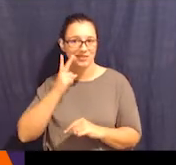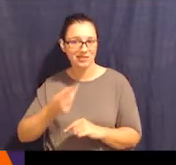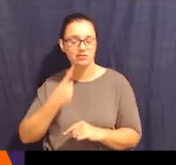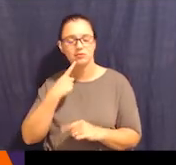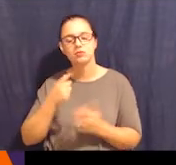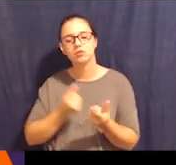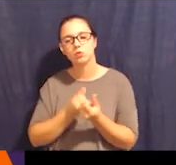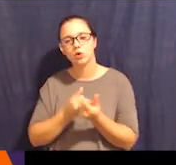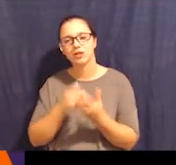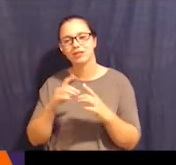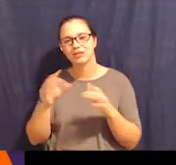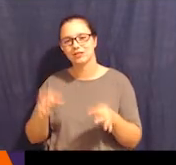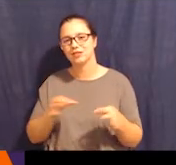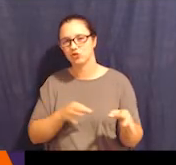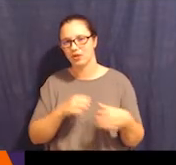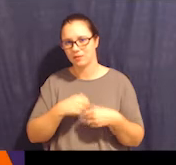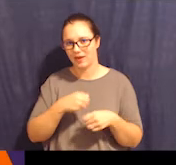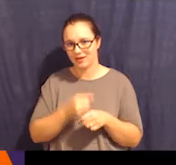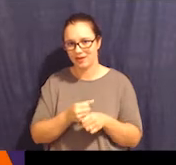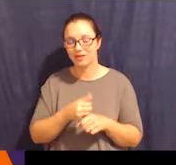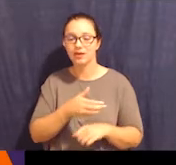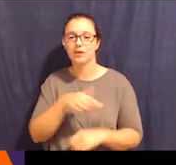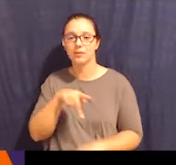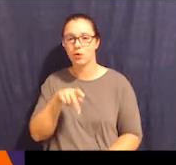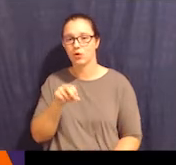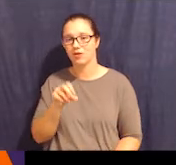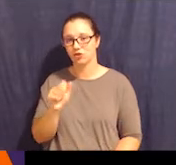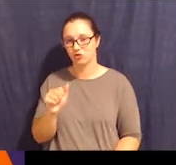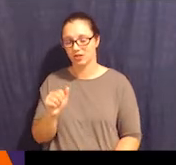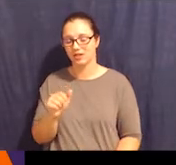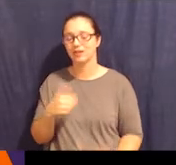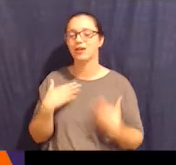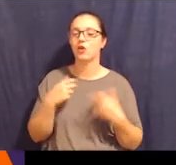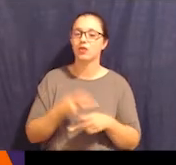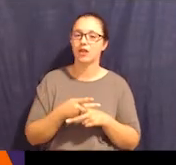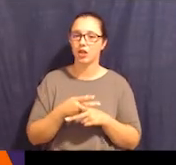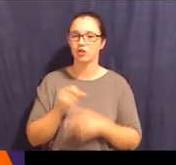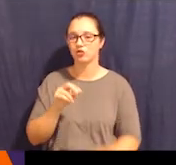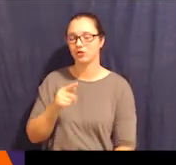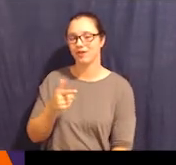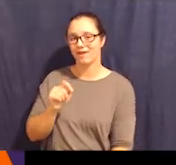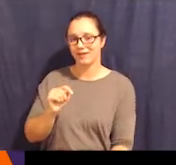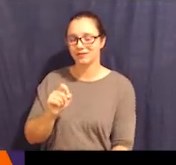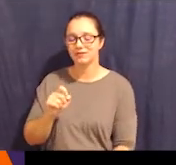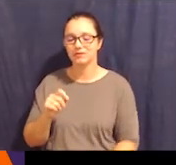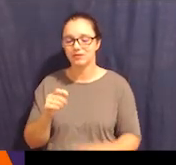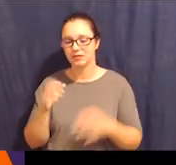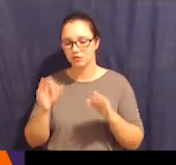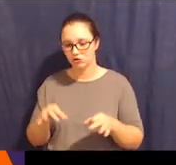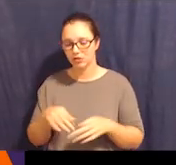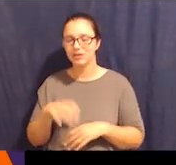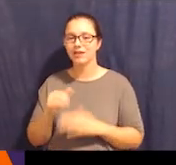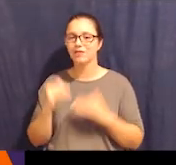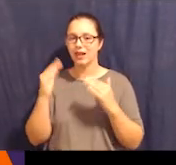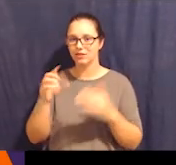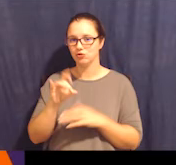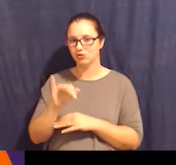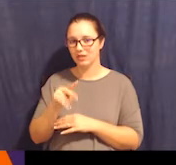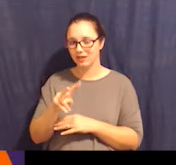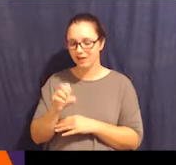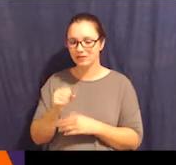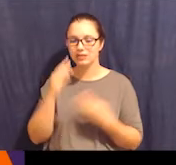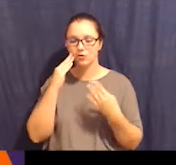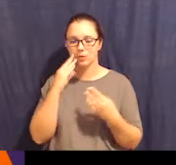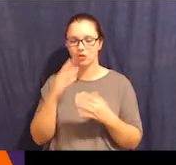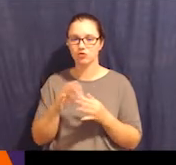health care surrogate designation, advanced directives, information releases, and representative payee. So what are the things that I'm going to